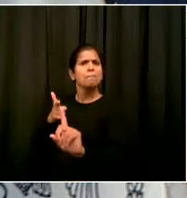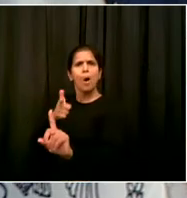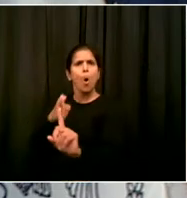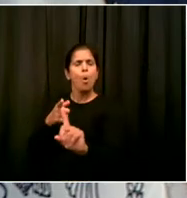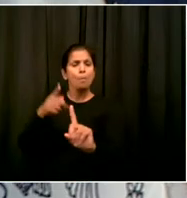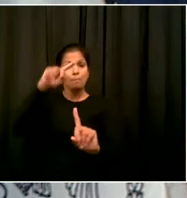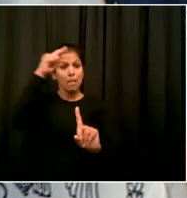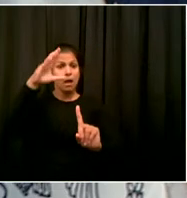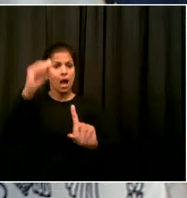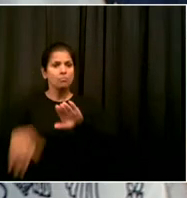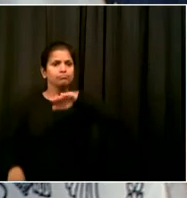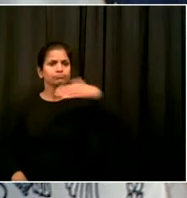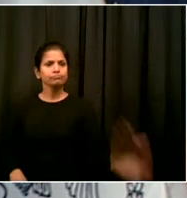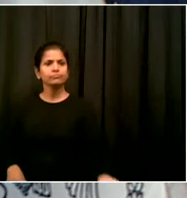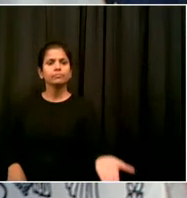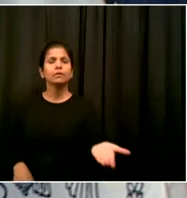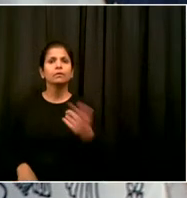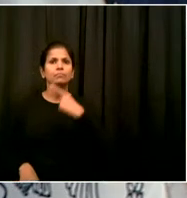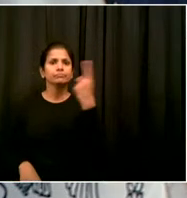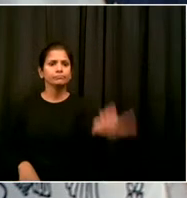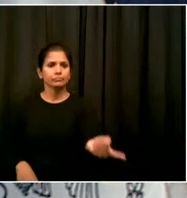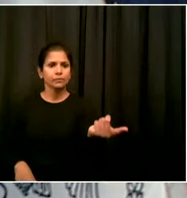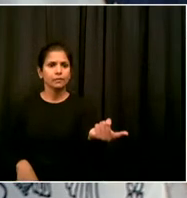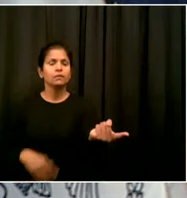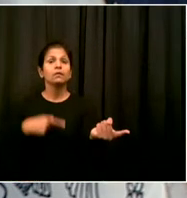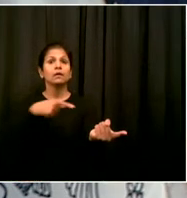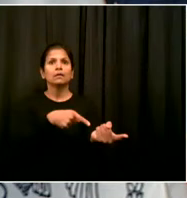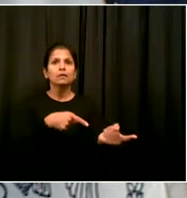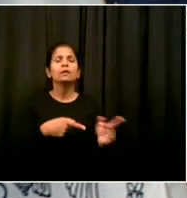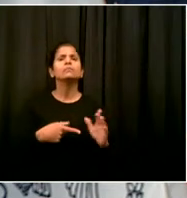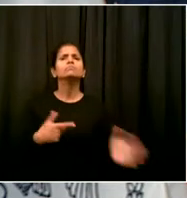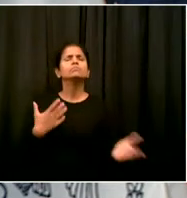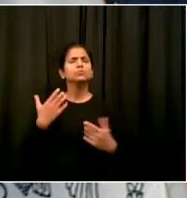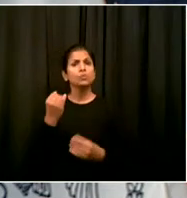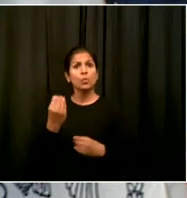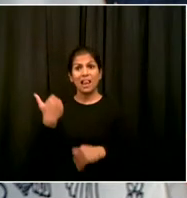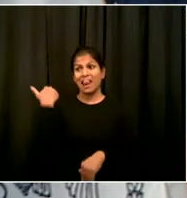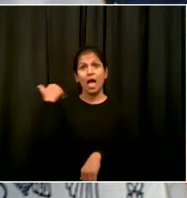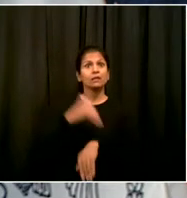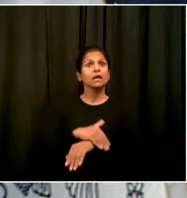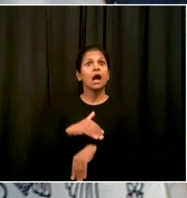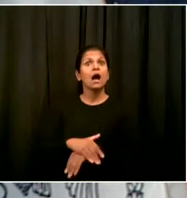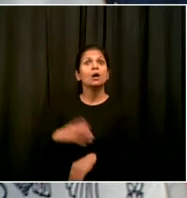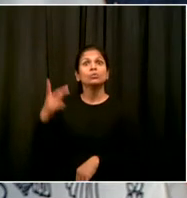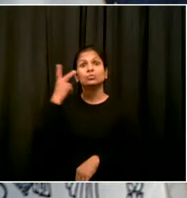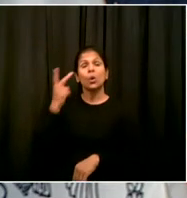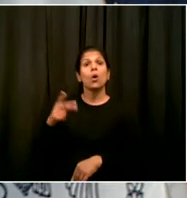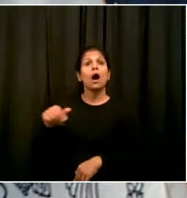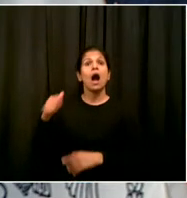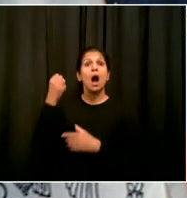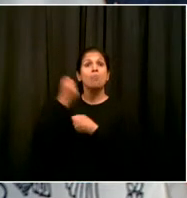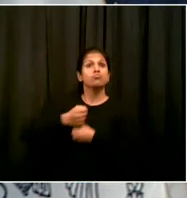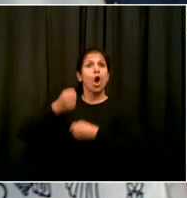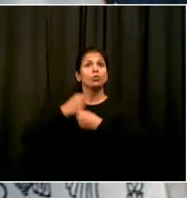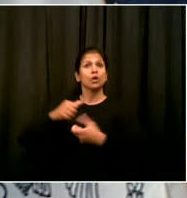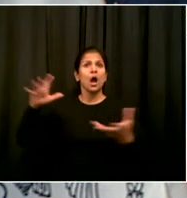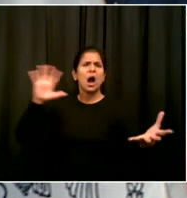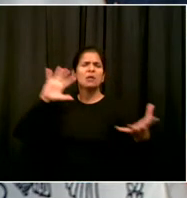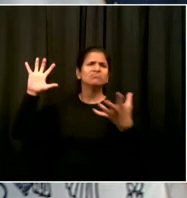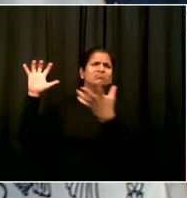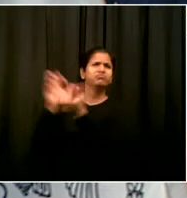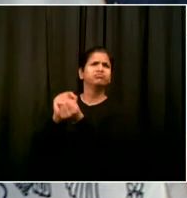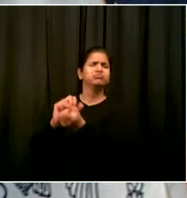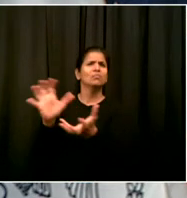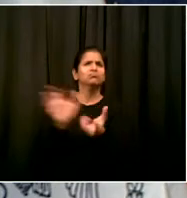American flag, lit garbage fires, shattered windows of local businesses. I know there were some arrests made by the